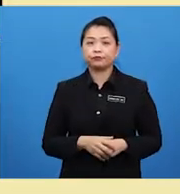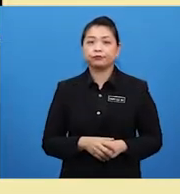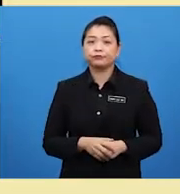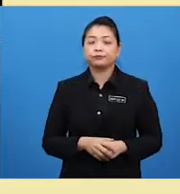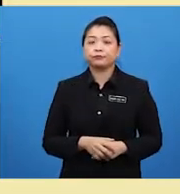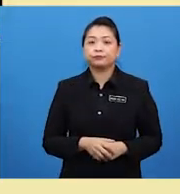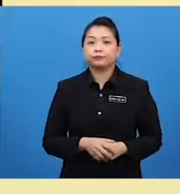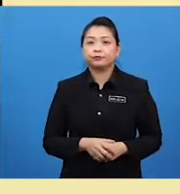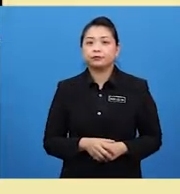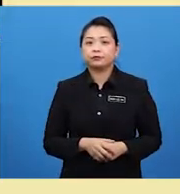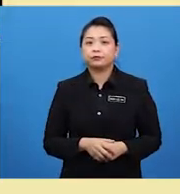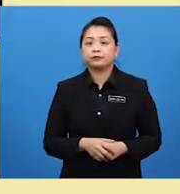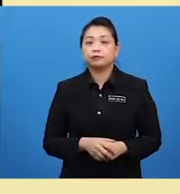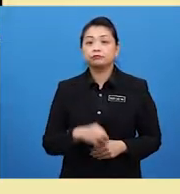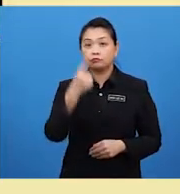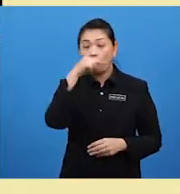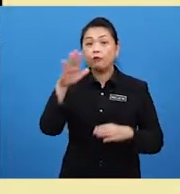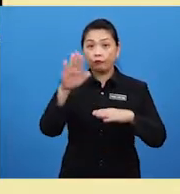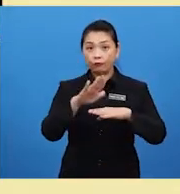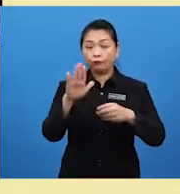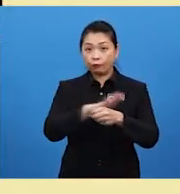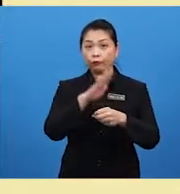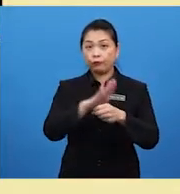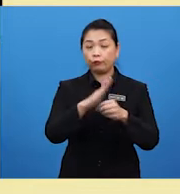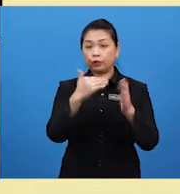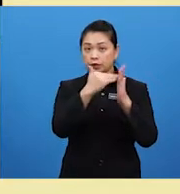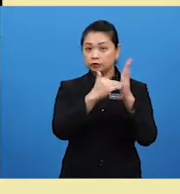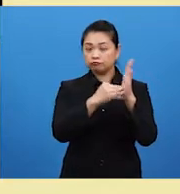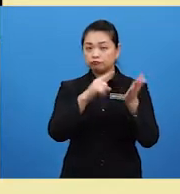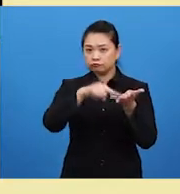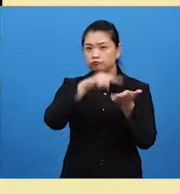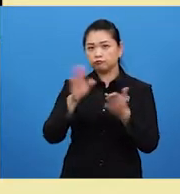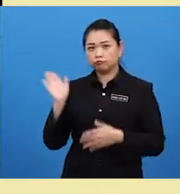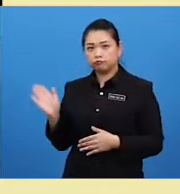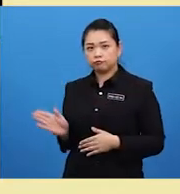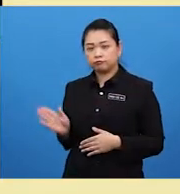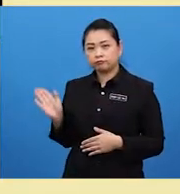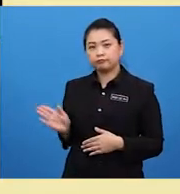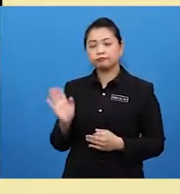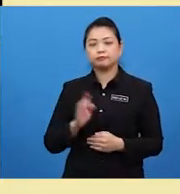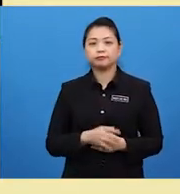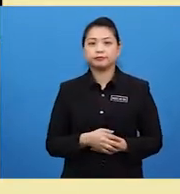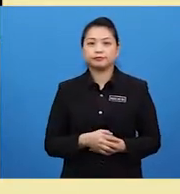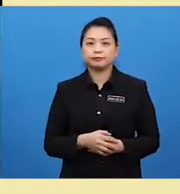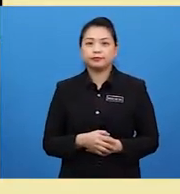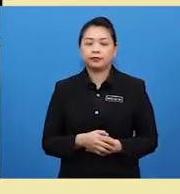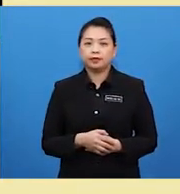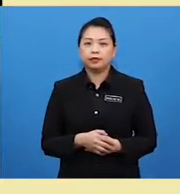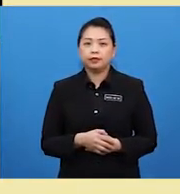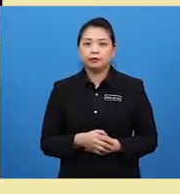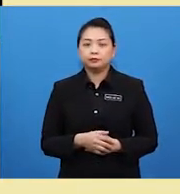For full listings, check www.oyancinema.my.